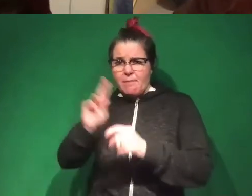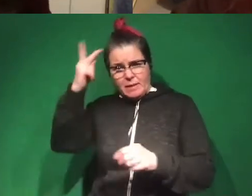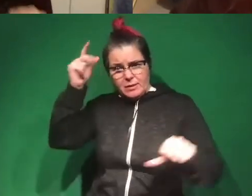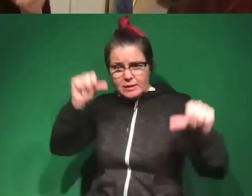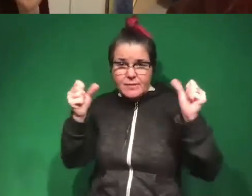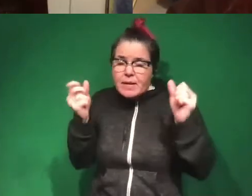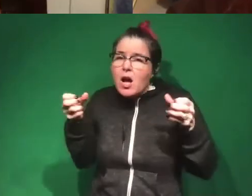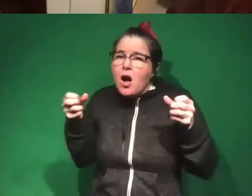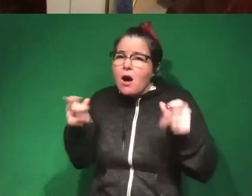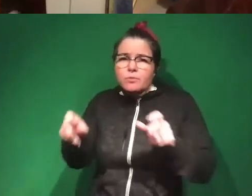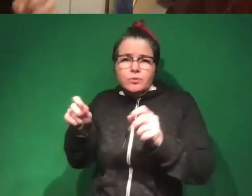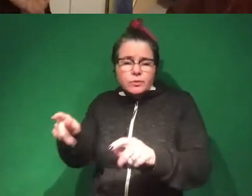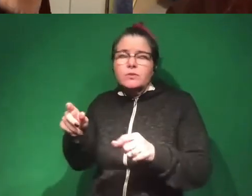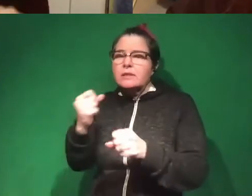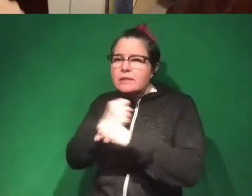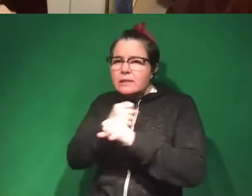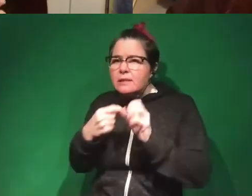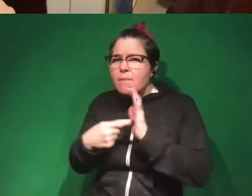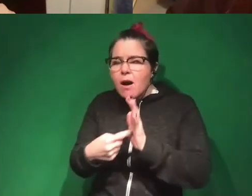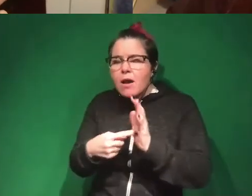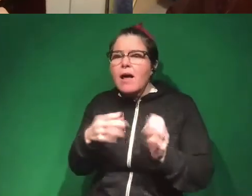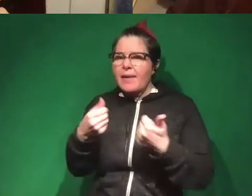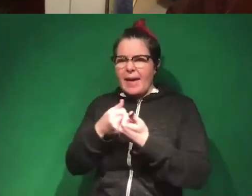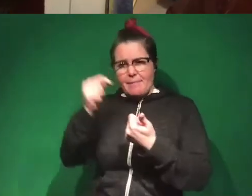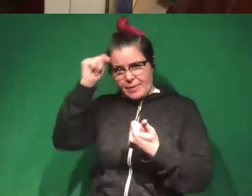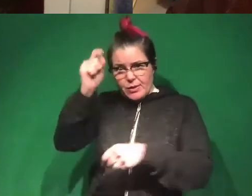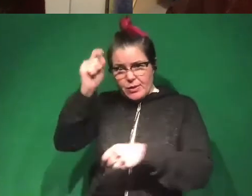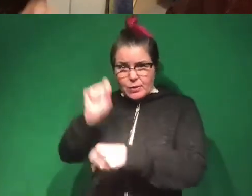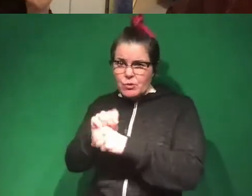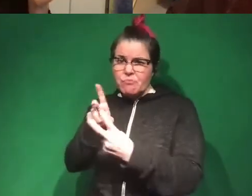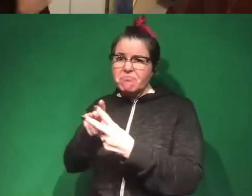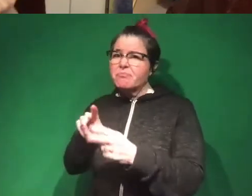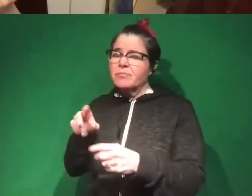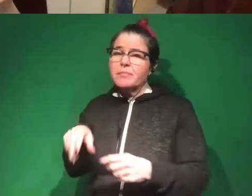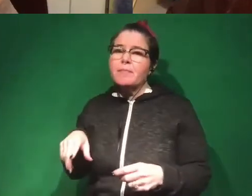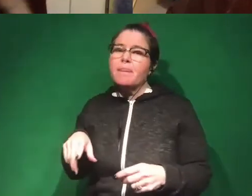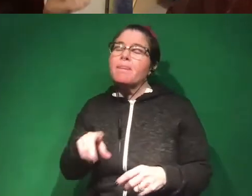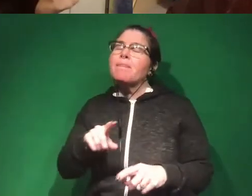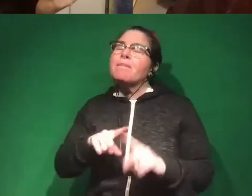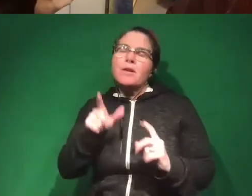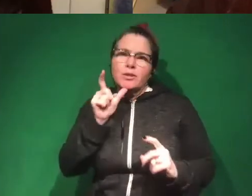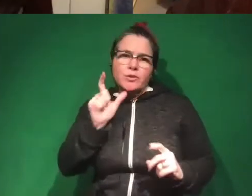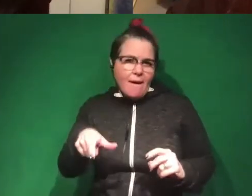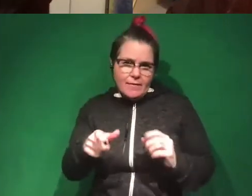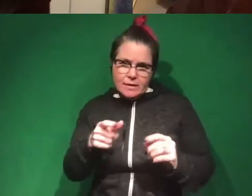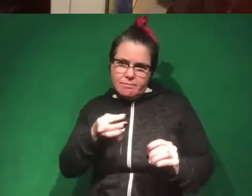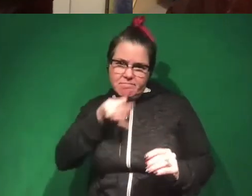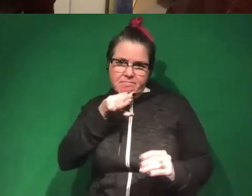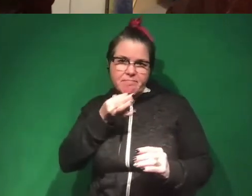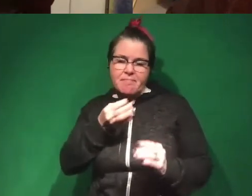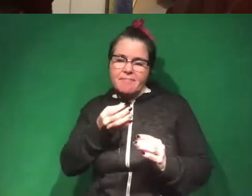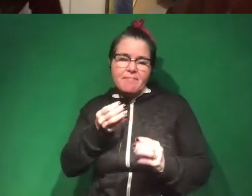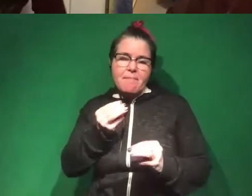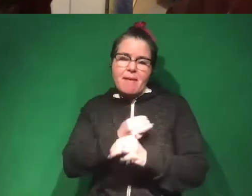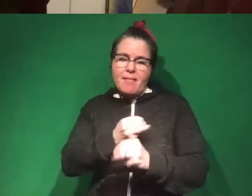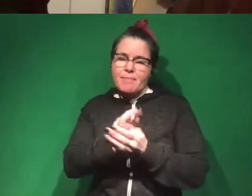of opportunities both for statistical modeling and this game theoretic work that I was describing, but you definitely don't have to be good at math to be a political